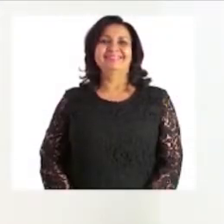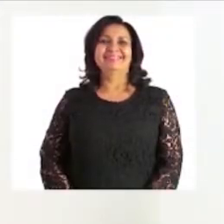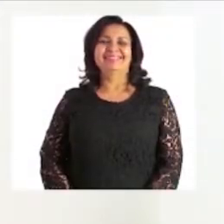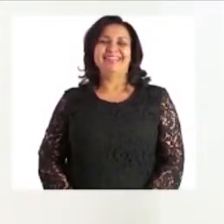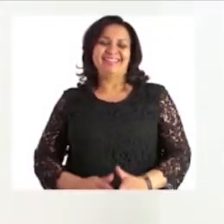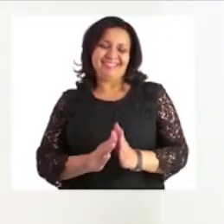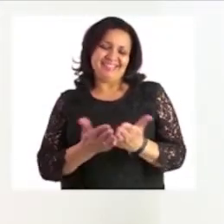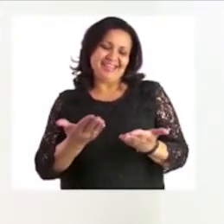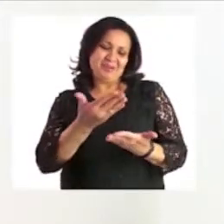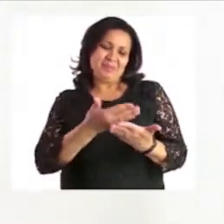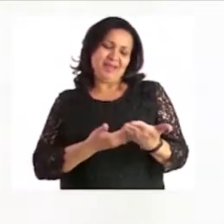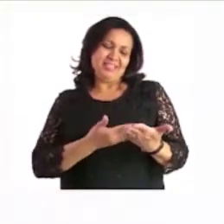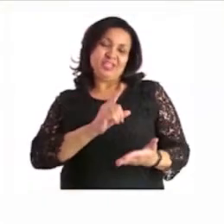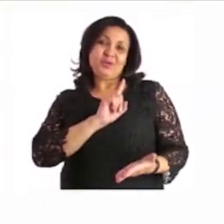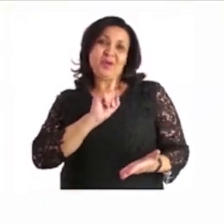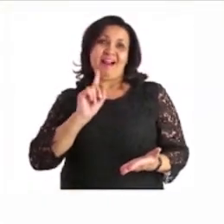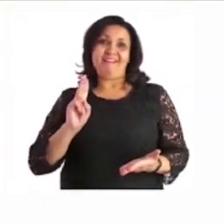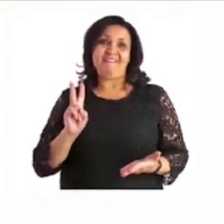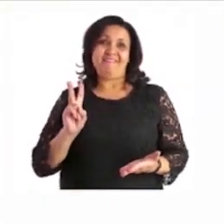Turn to page 12.